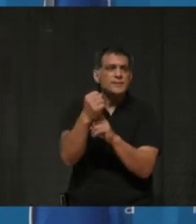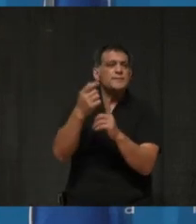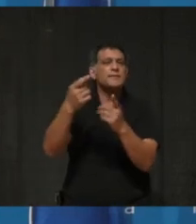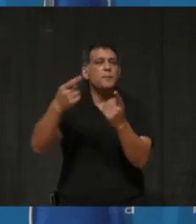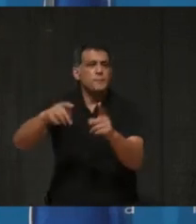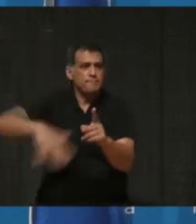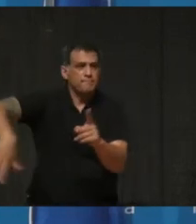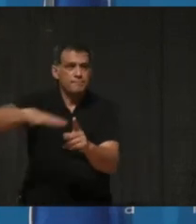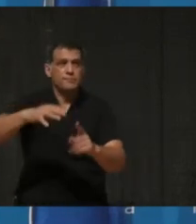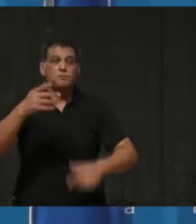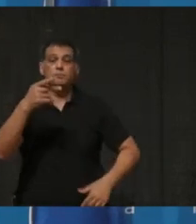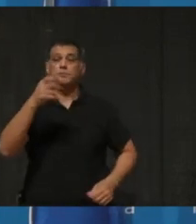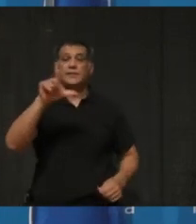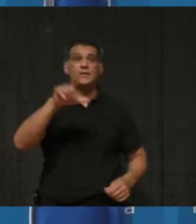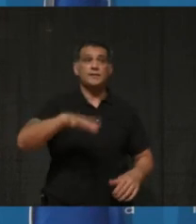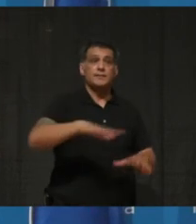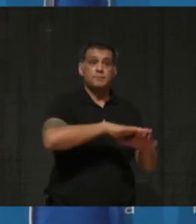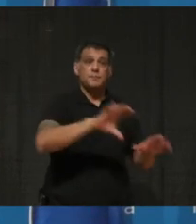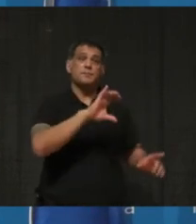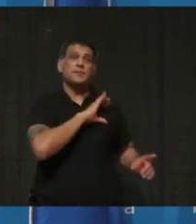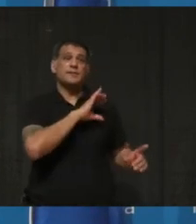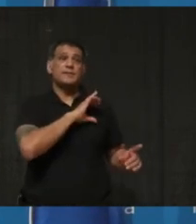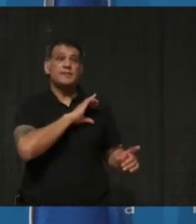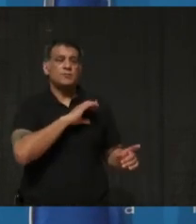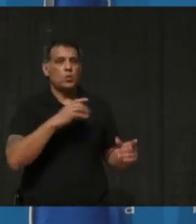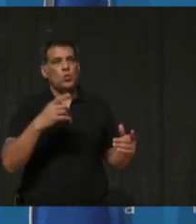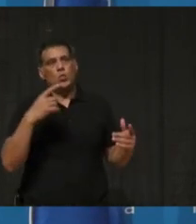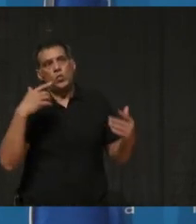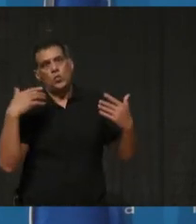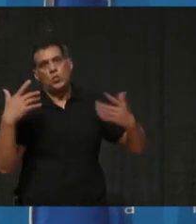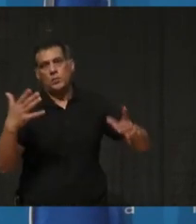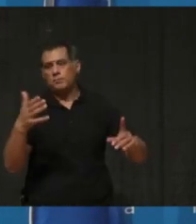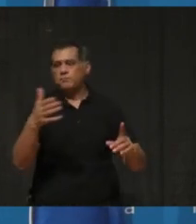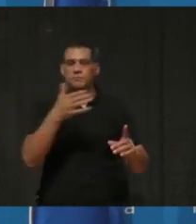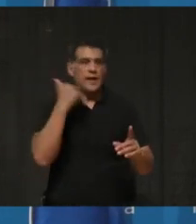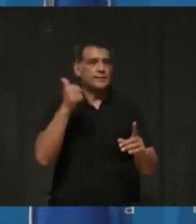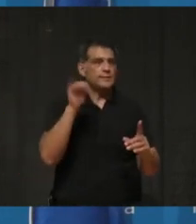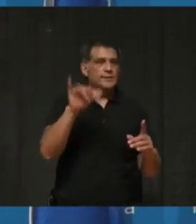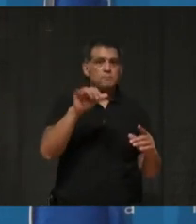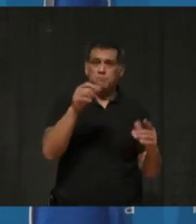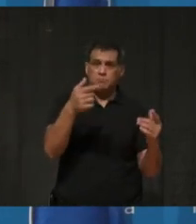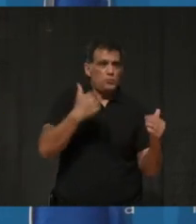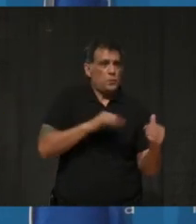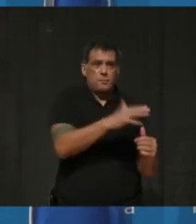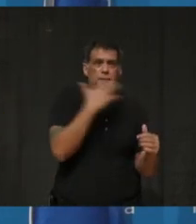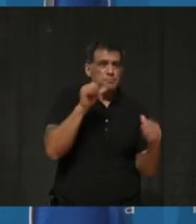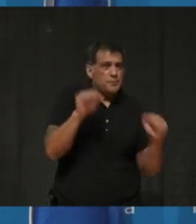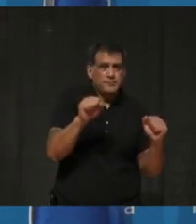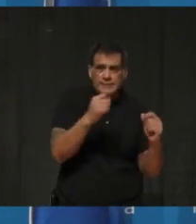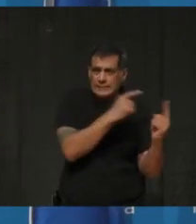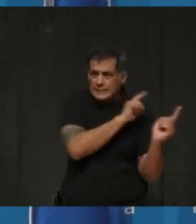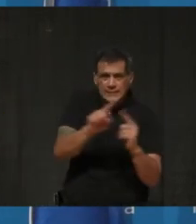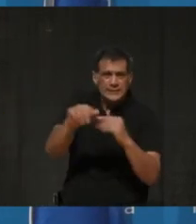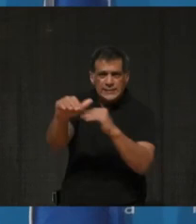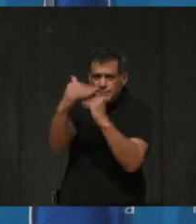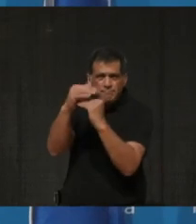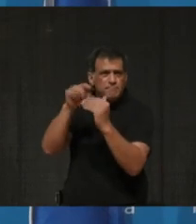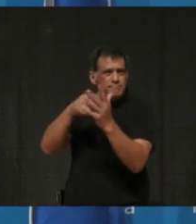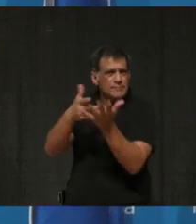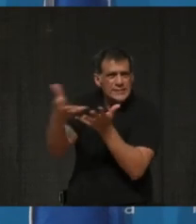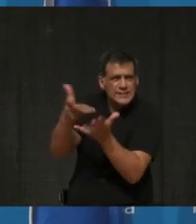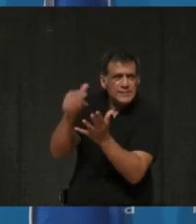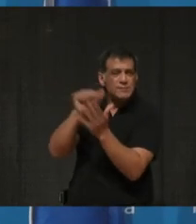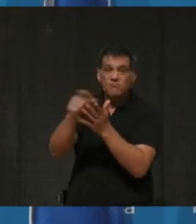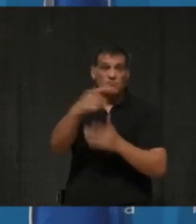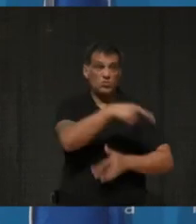that Peel Regional Police are doing the best to the best of their ability and with the limited resources that they do have. And they are not the lead agency